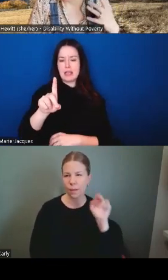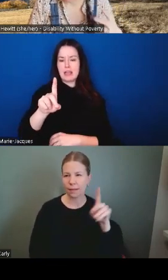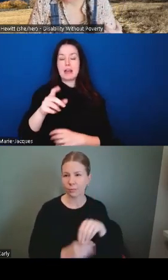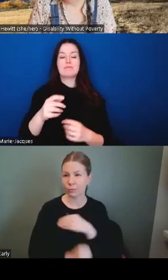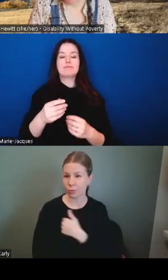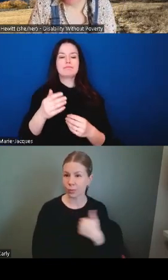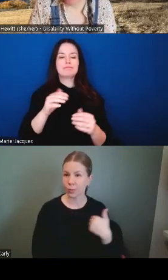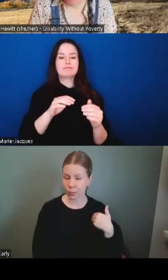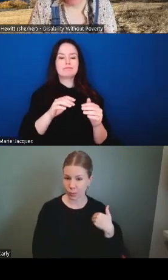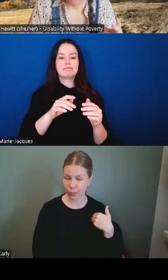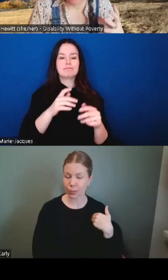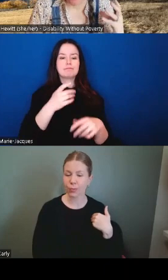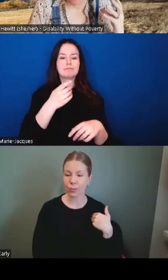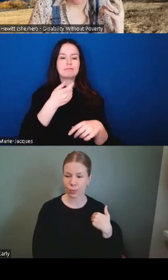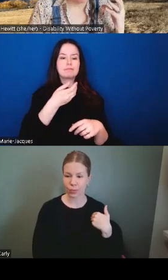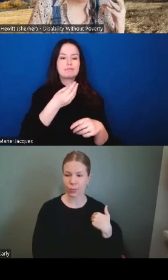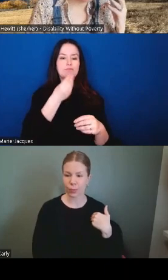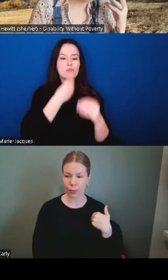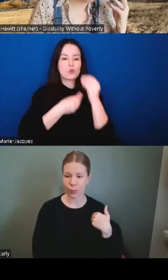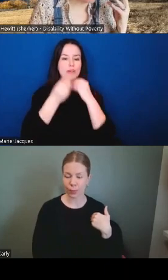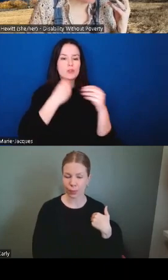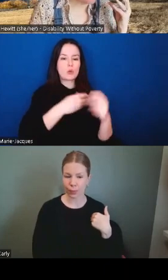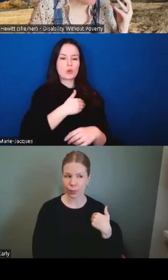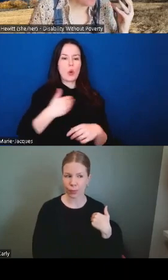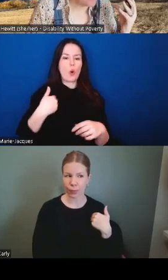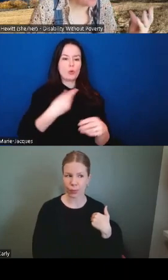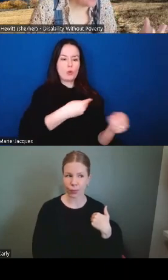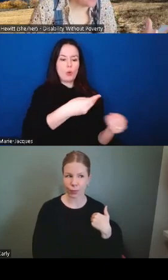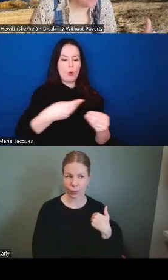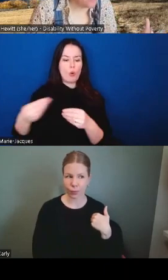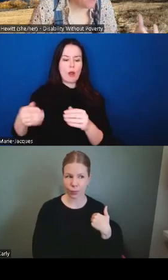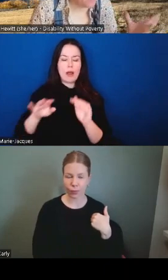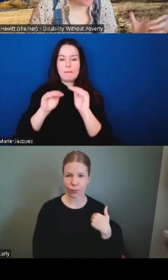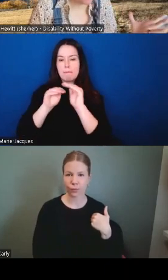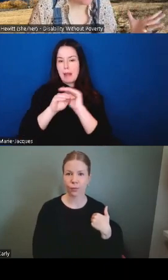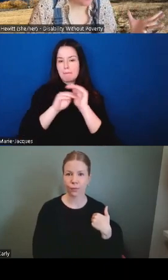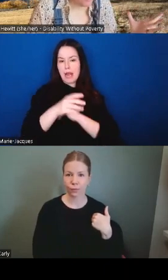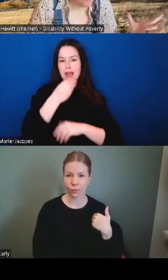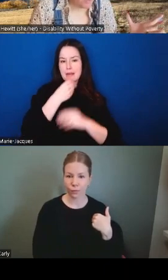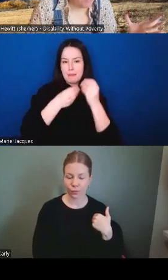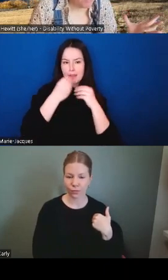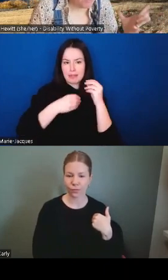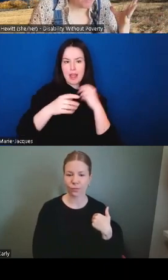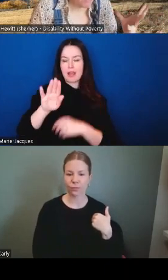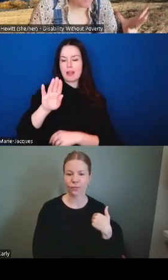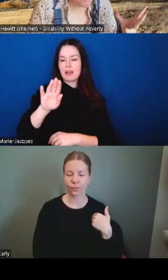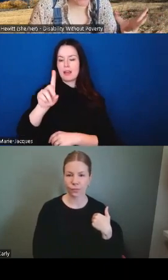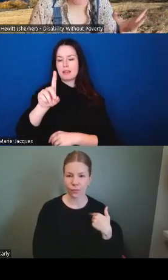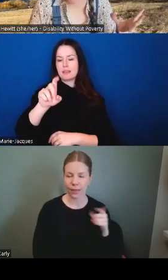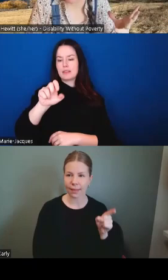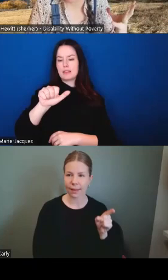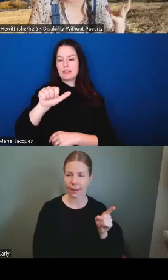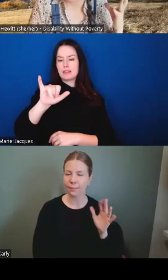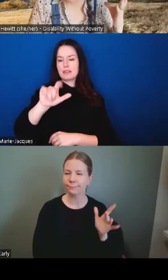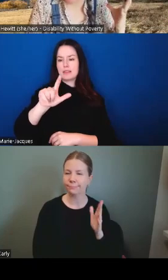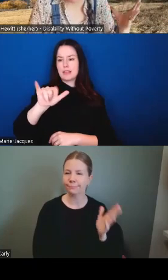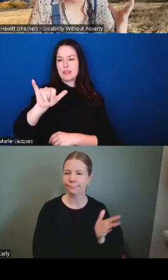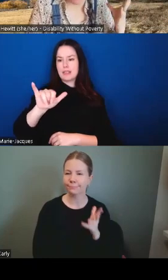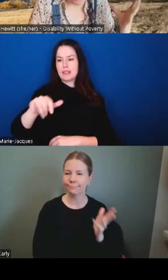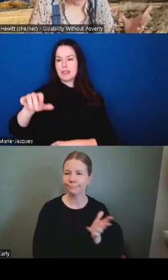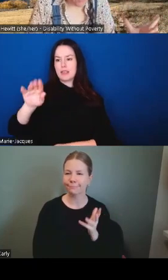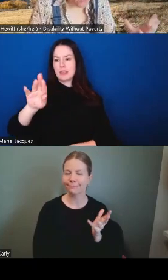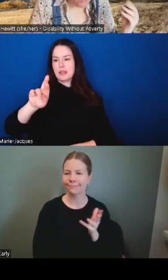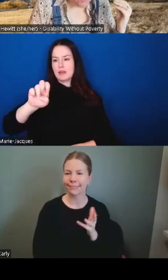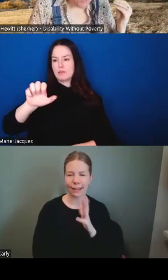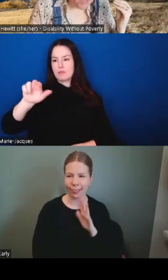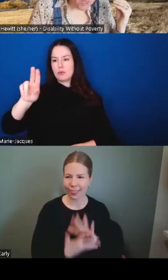sponsored the um the the canada dis sorry i'm losing my words now as we're getting towards the